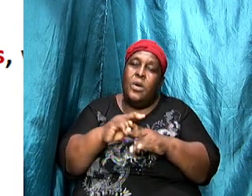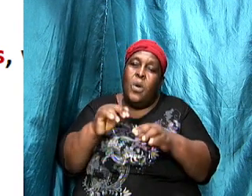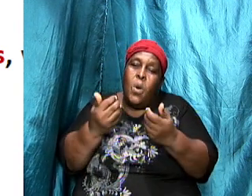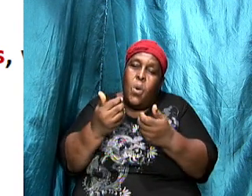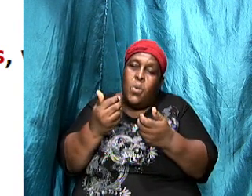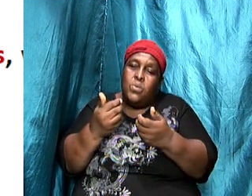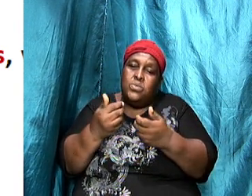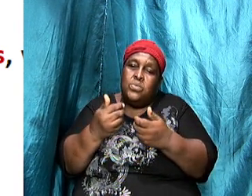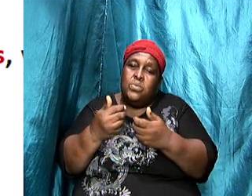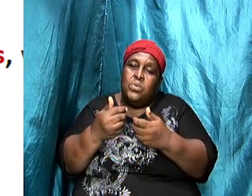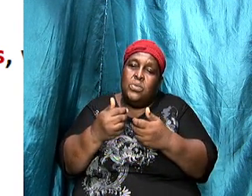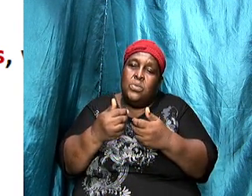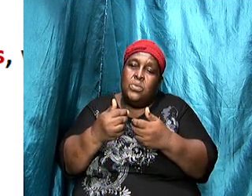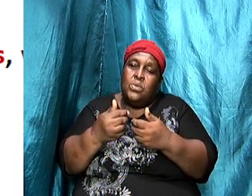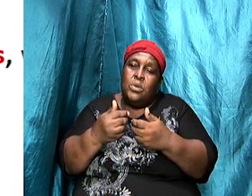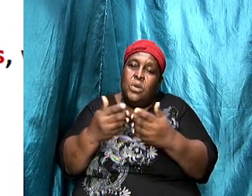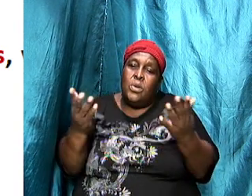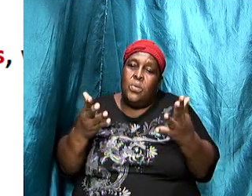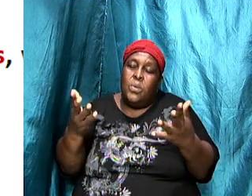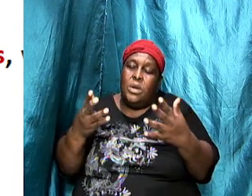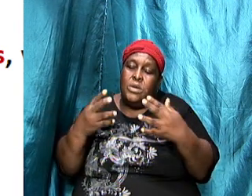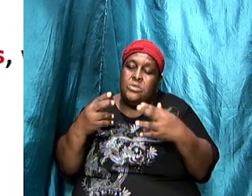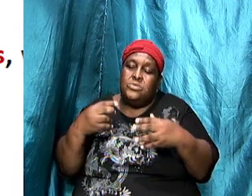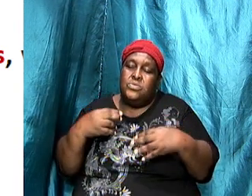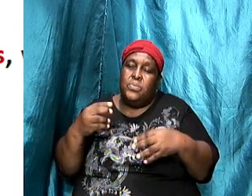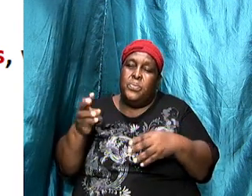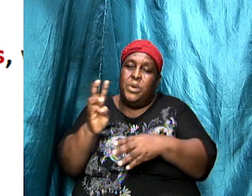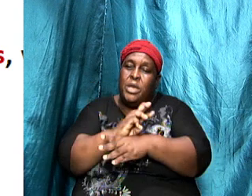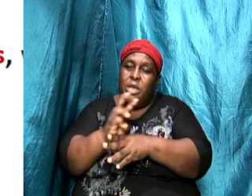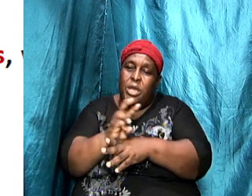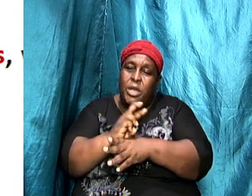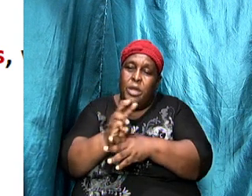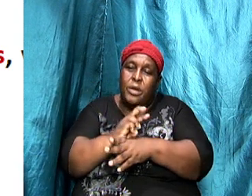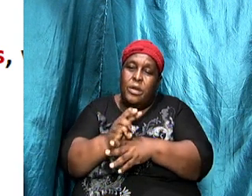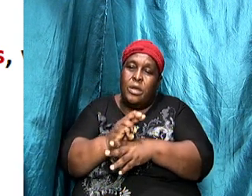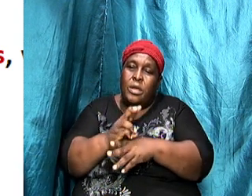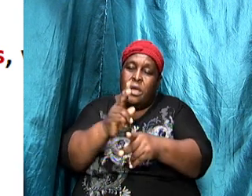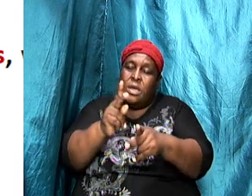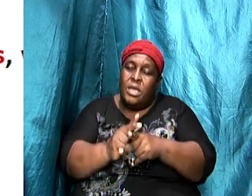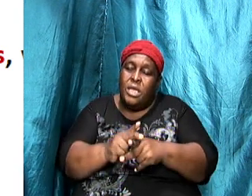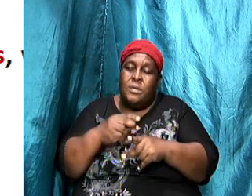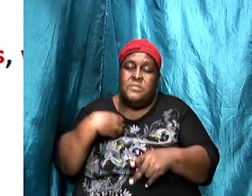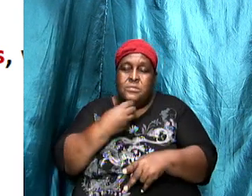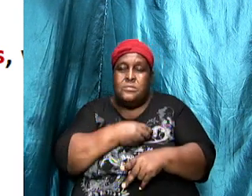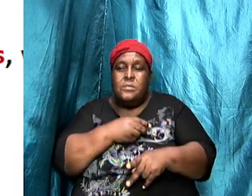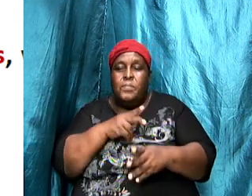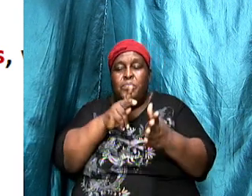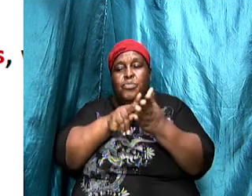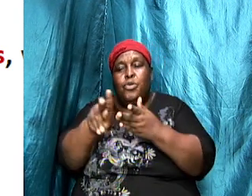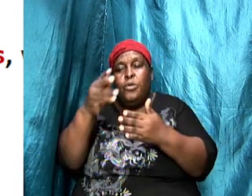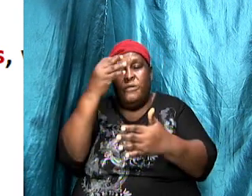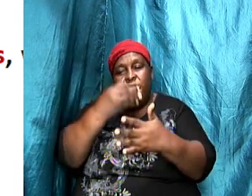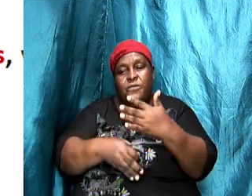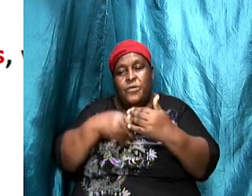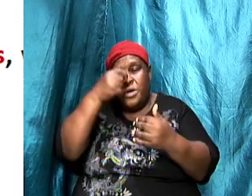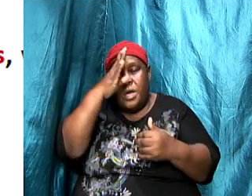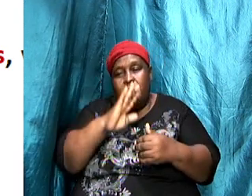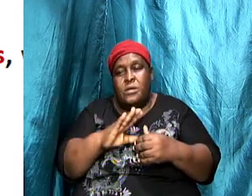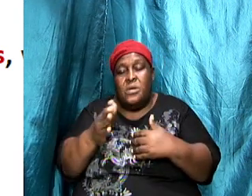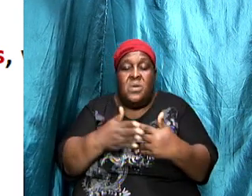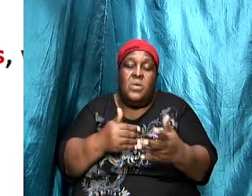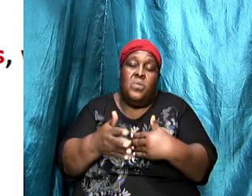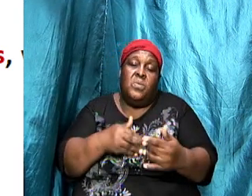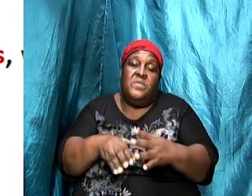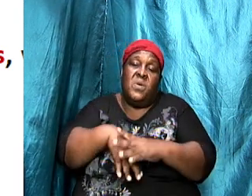holiness and keep ourselves pure before God do not let others whether from outside or within